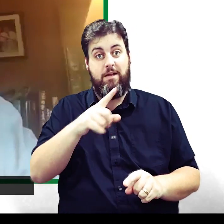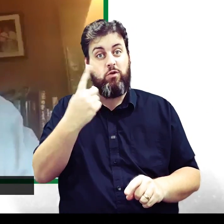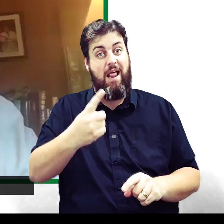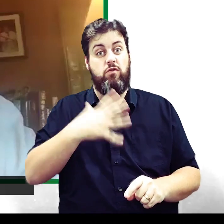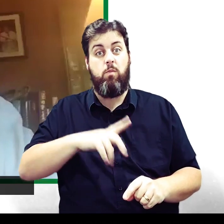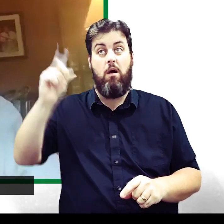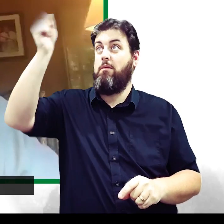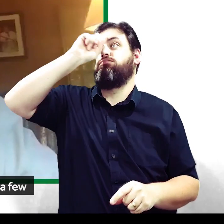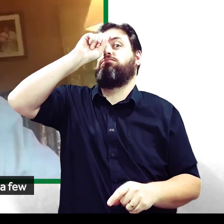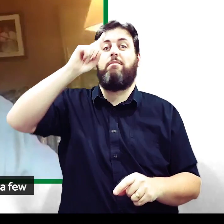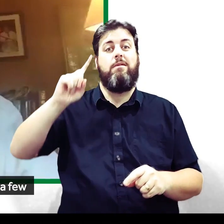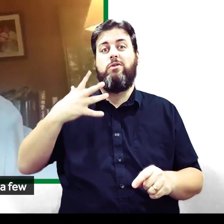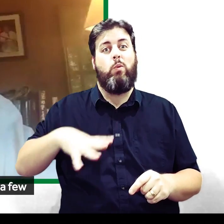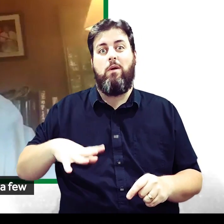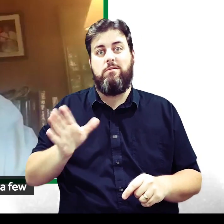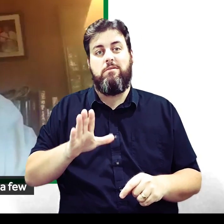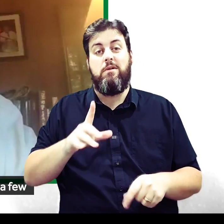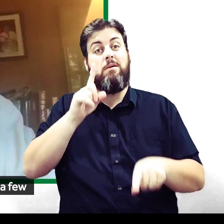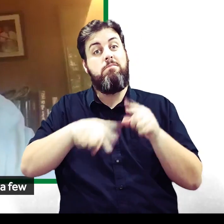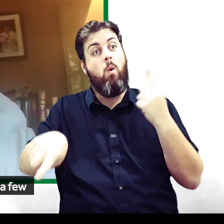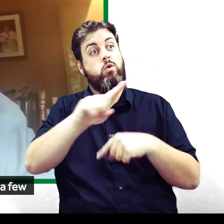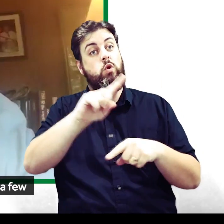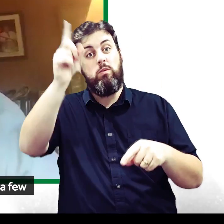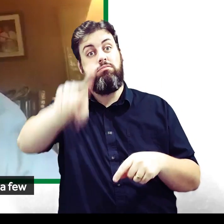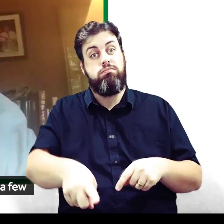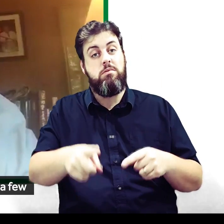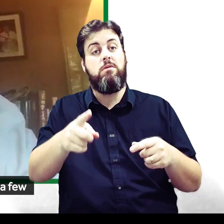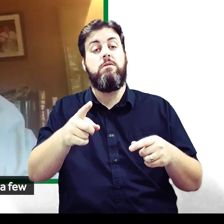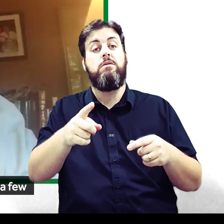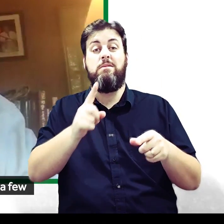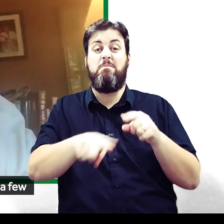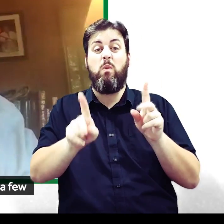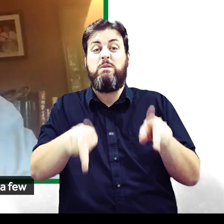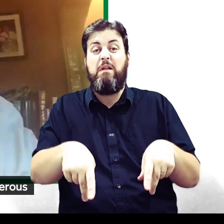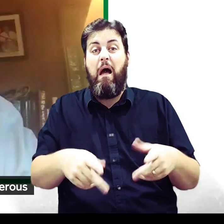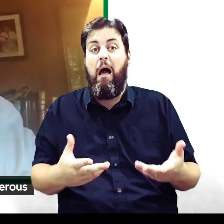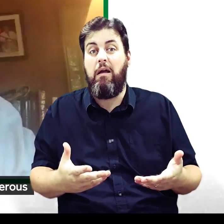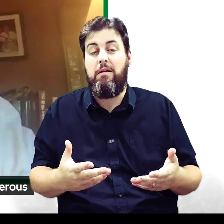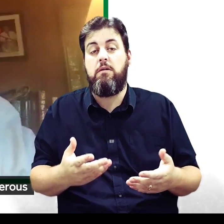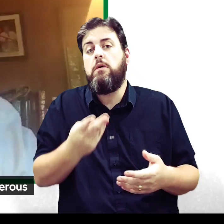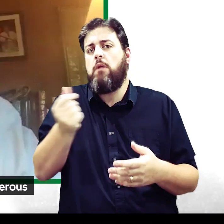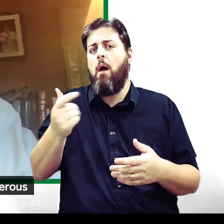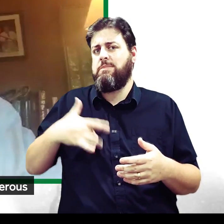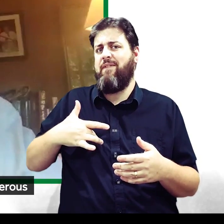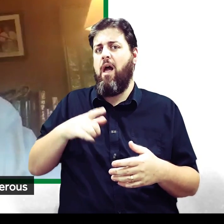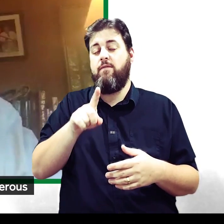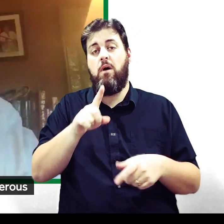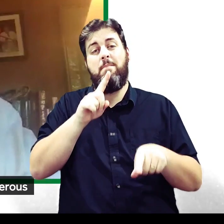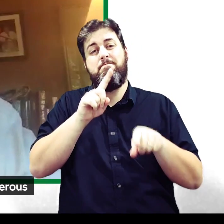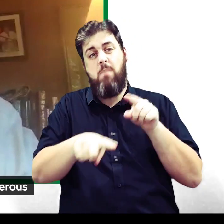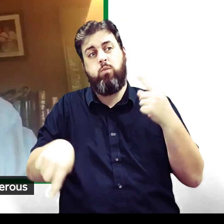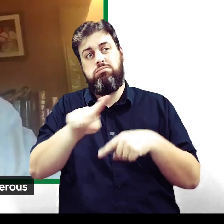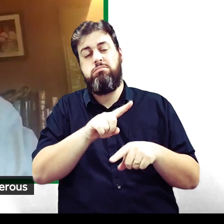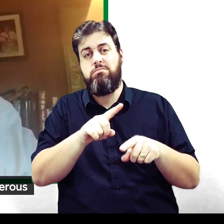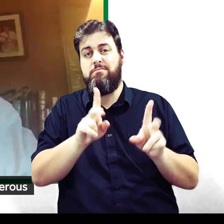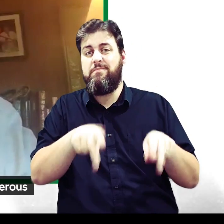don't want to be struck by lightning. People who get struck by lightning generally don't survive. So a few people have done. But on the whole,